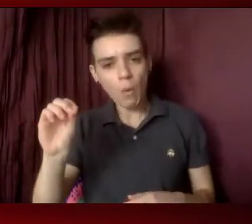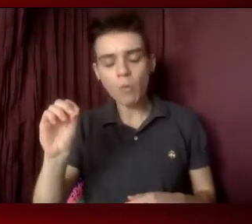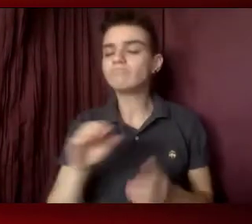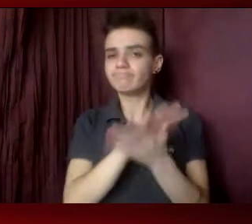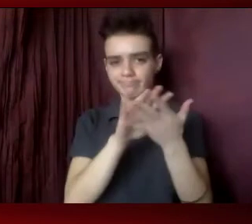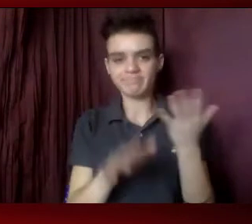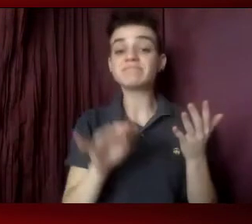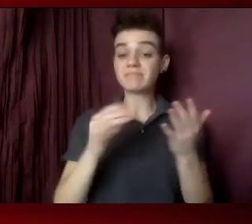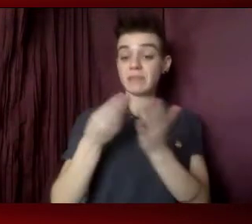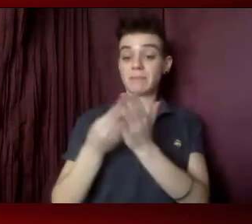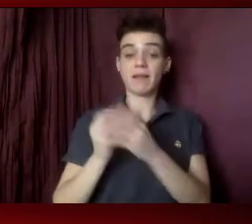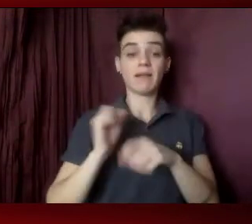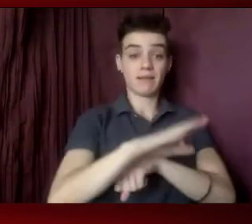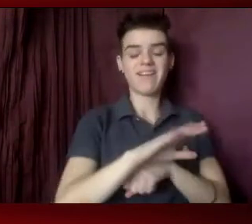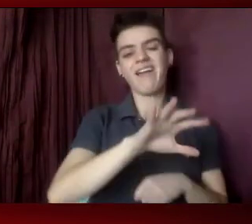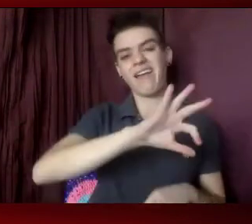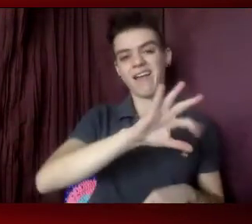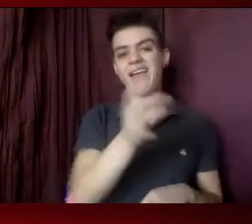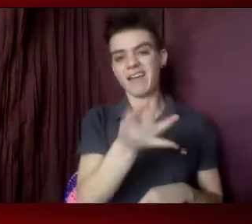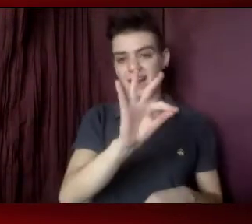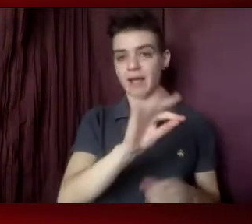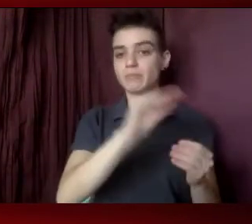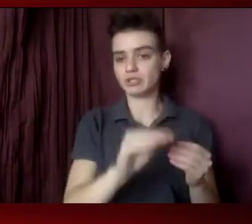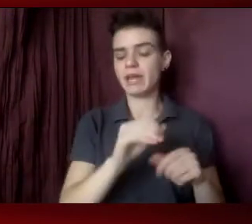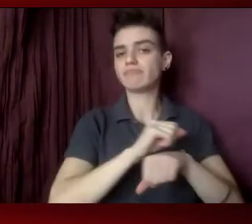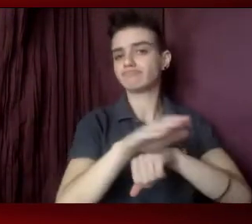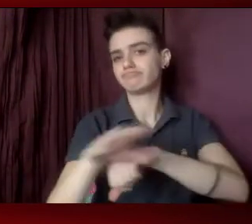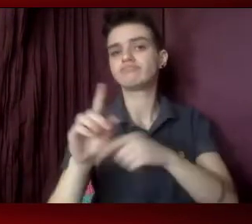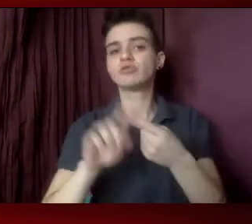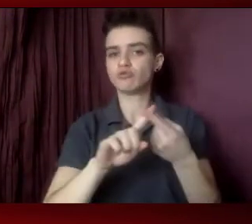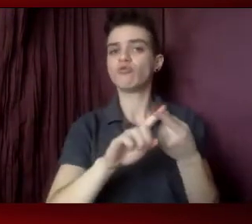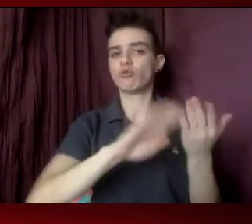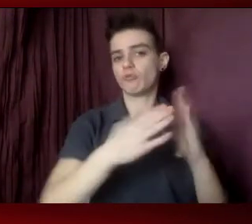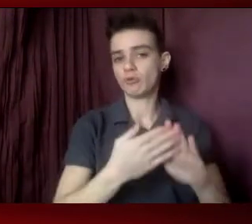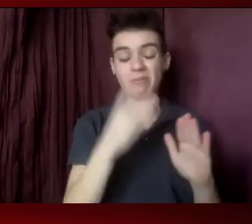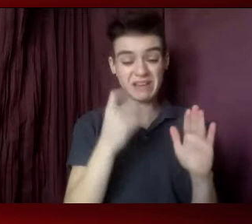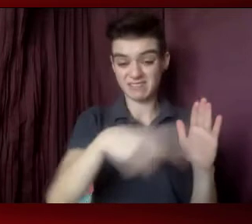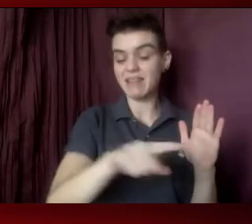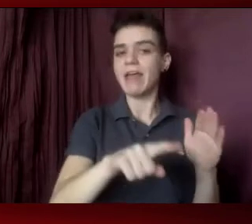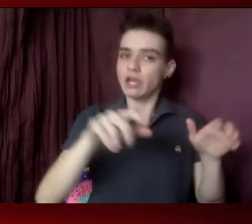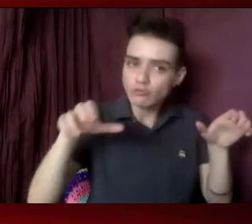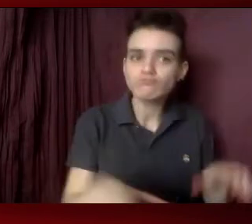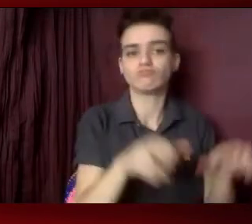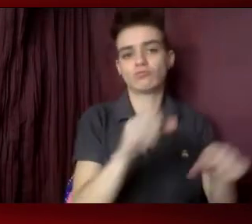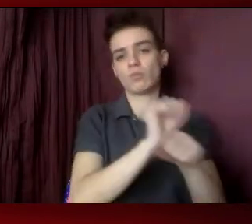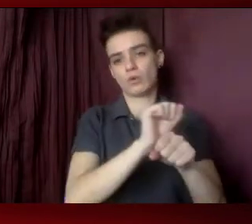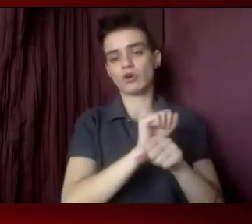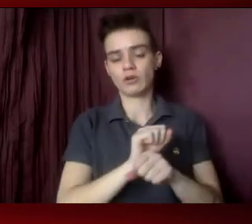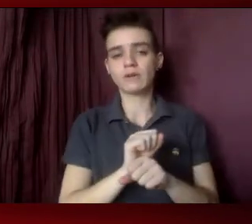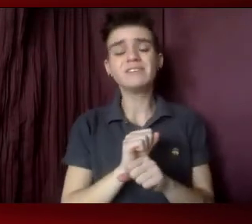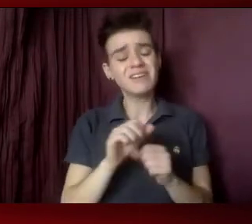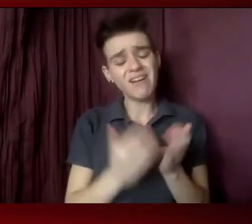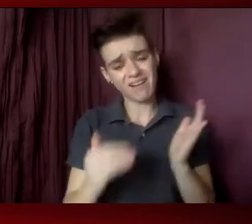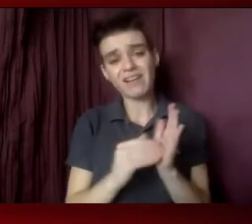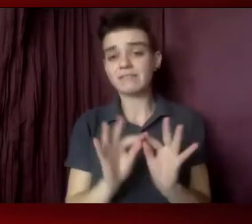rolls into DHAP, 89% goes out the door. And that's so critical, because that's who does the work. And so again, really important to remember